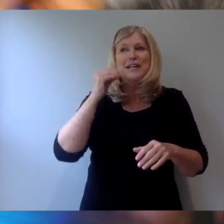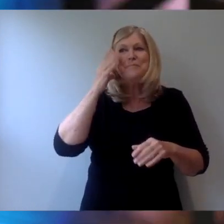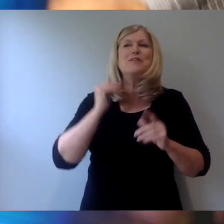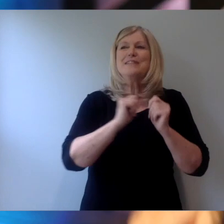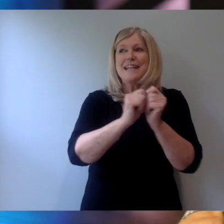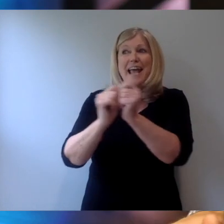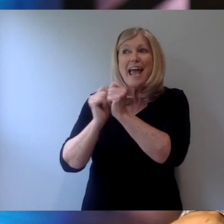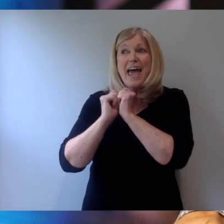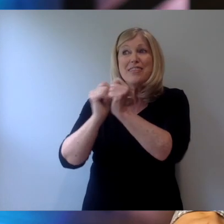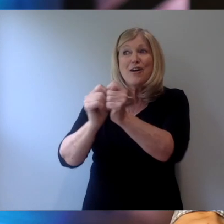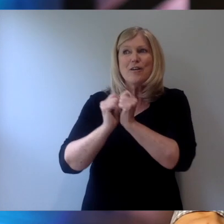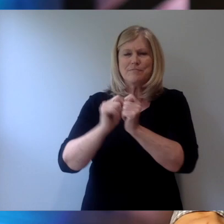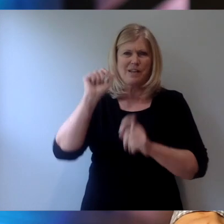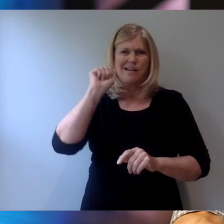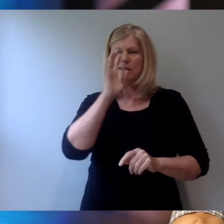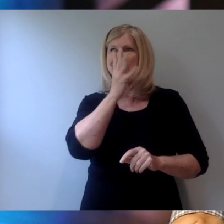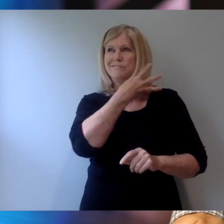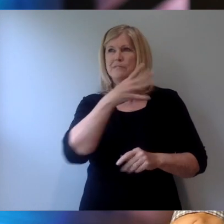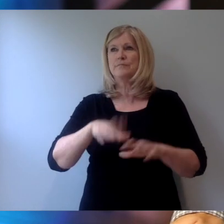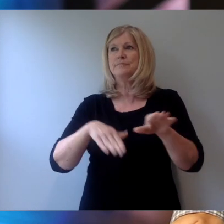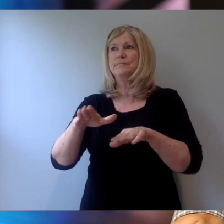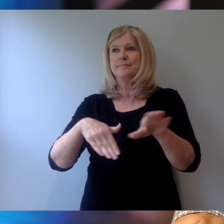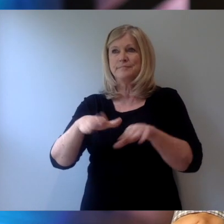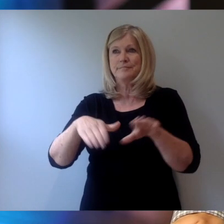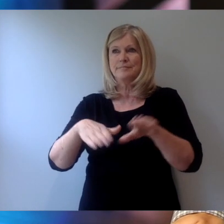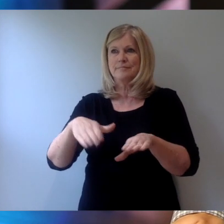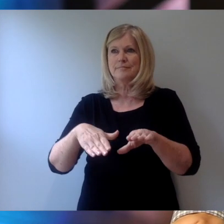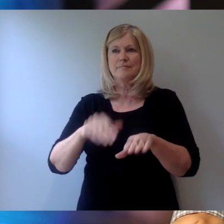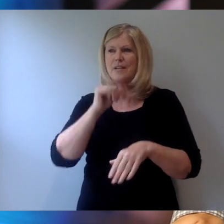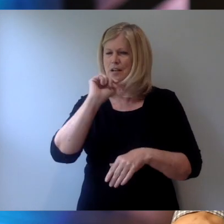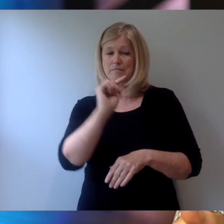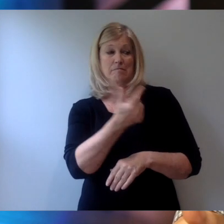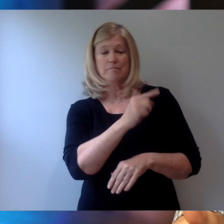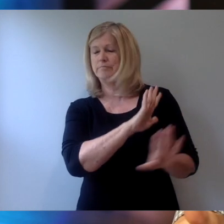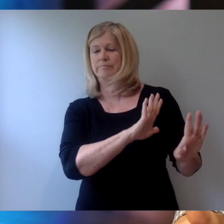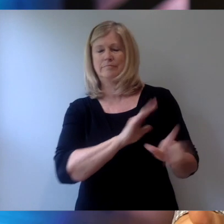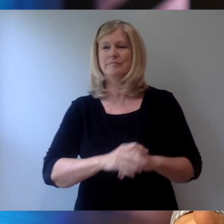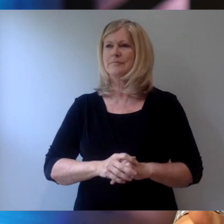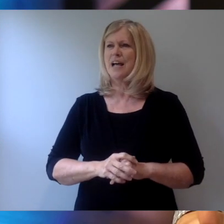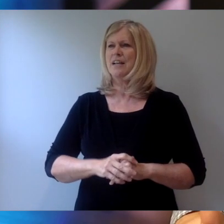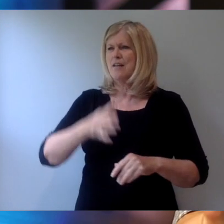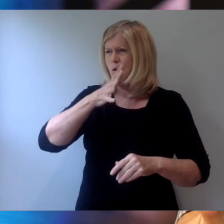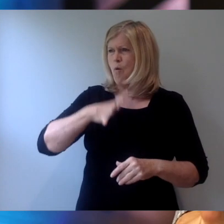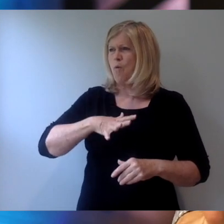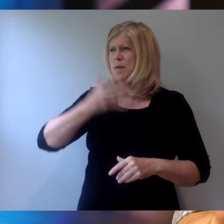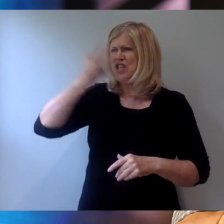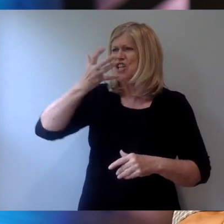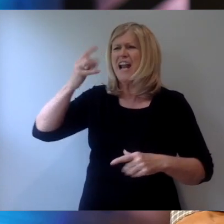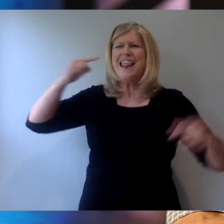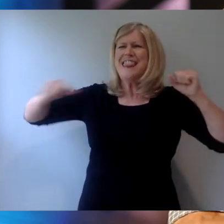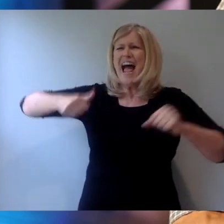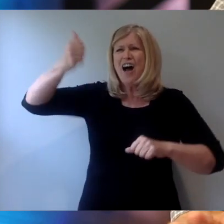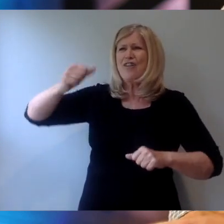And Augustine just kept walking. He didn't turn around. So she shouted even louder, Augustine, Augustine,